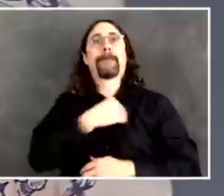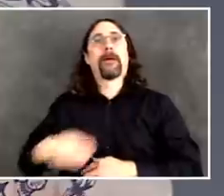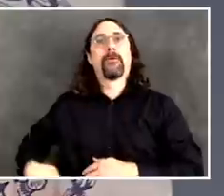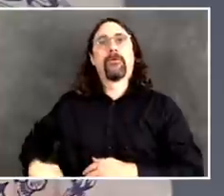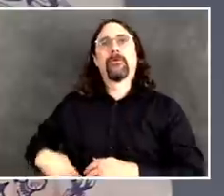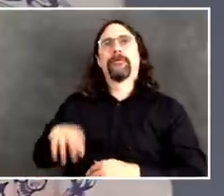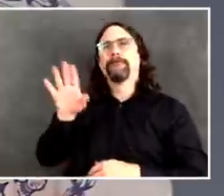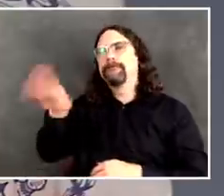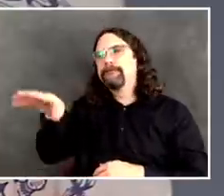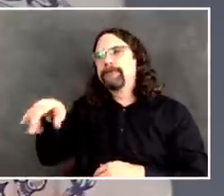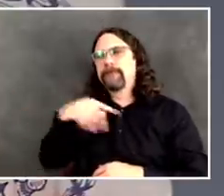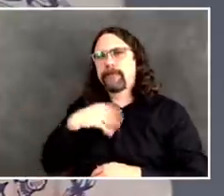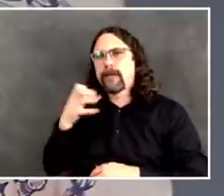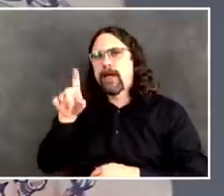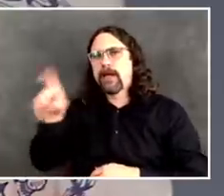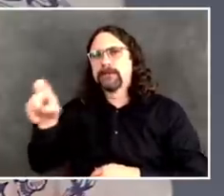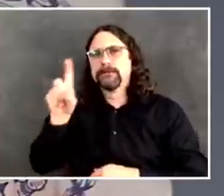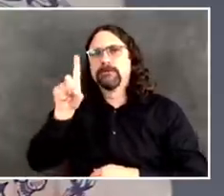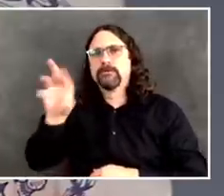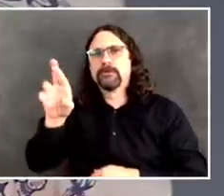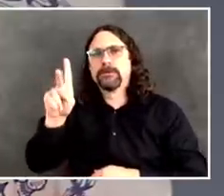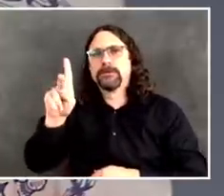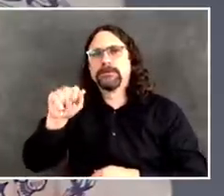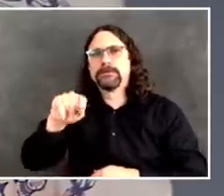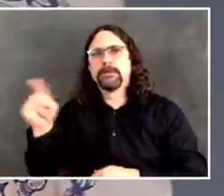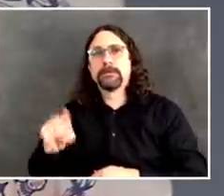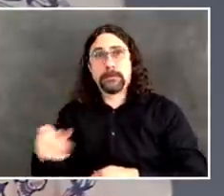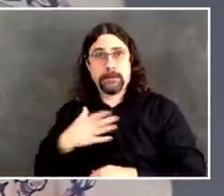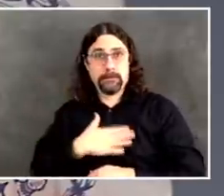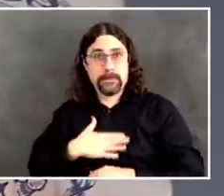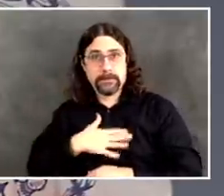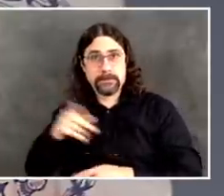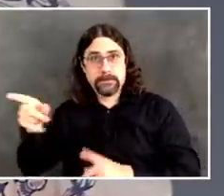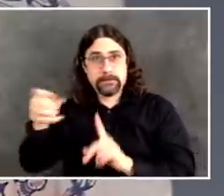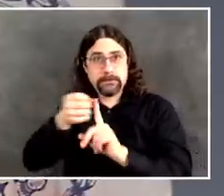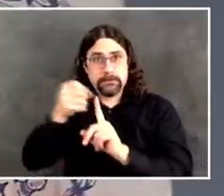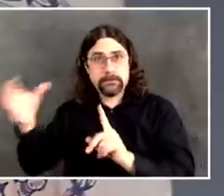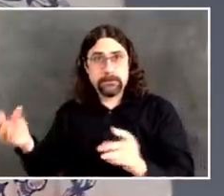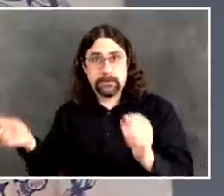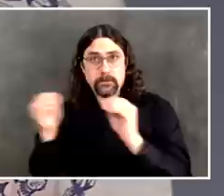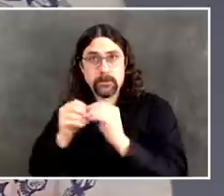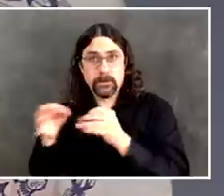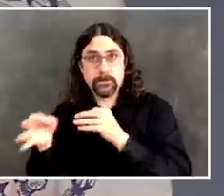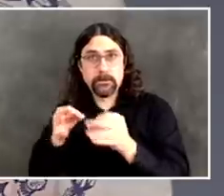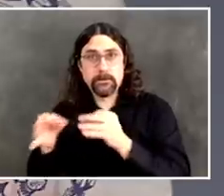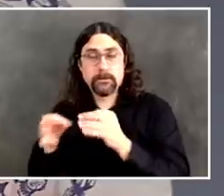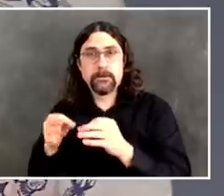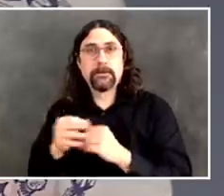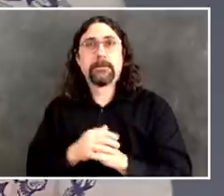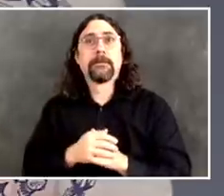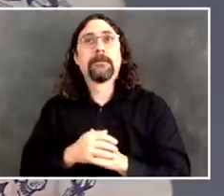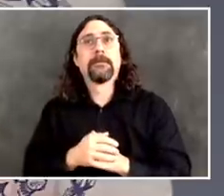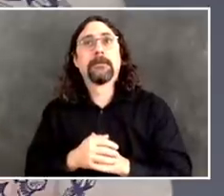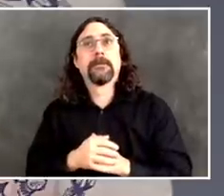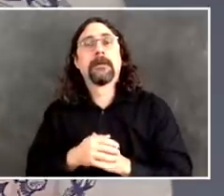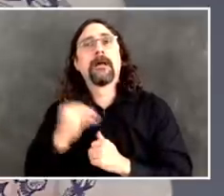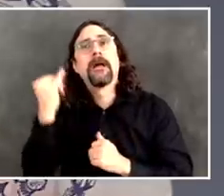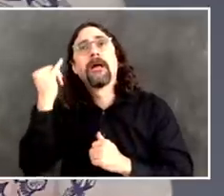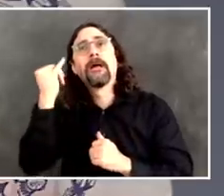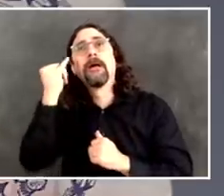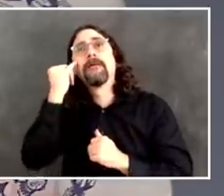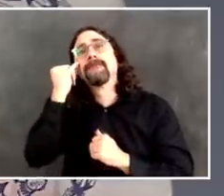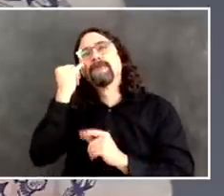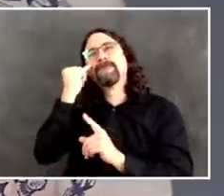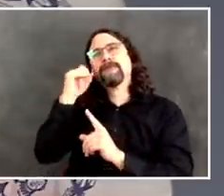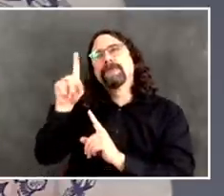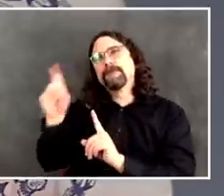home resident, again, as you said, if they need hospitalization, there's no hesitation right to the hospital. But if someone tests positive,